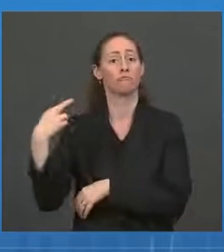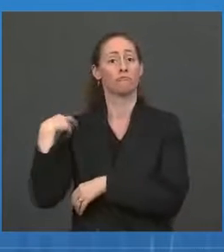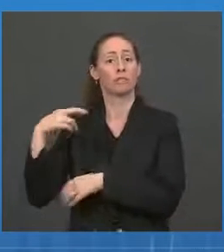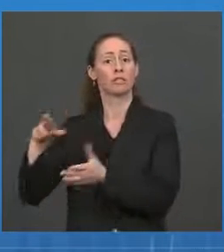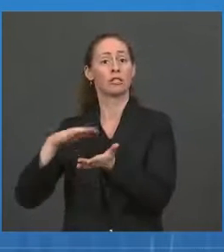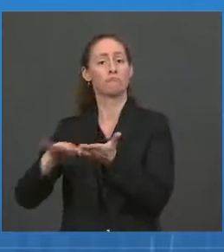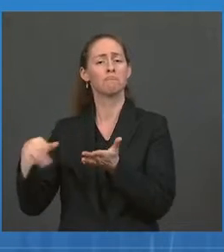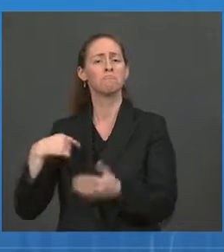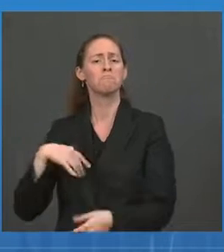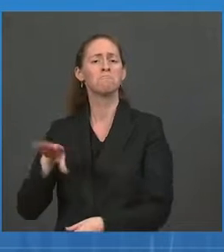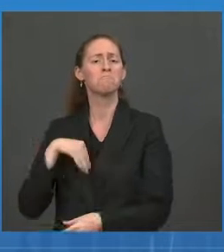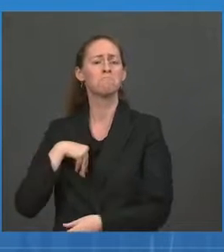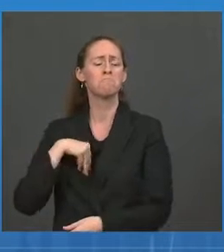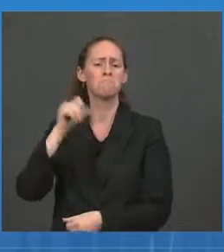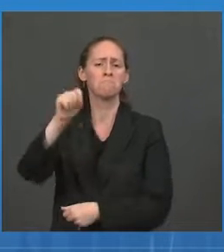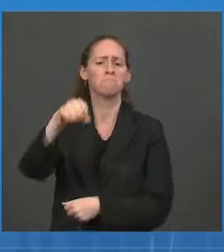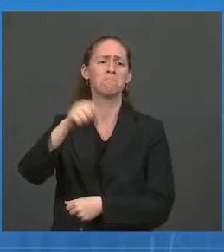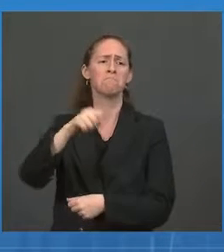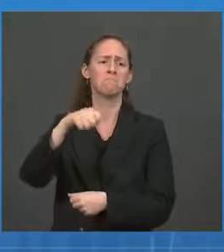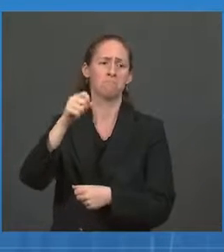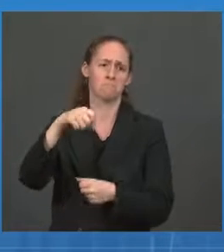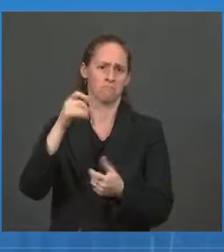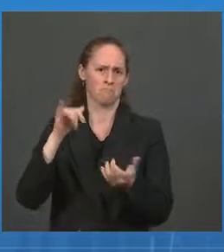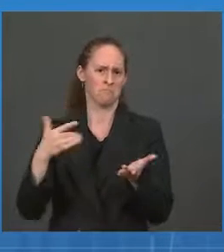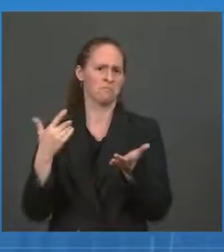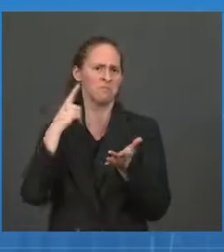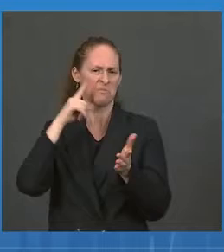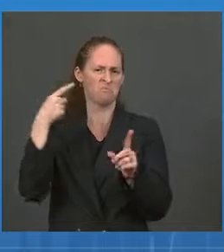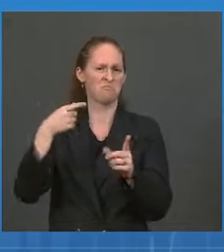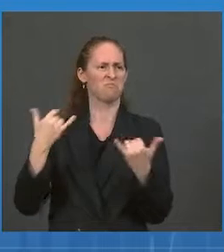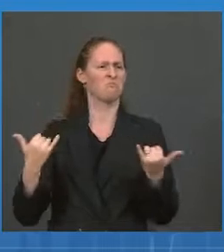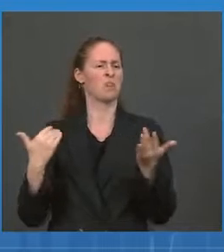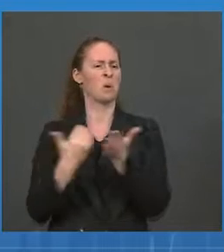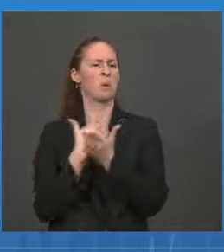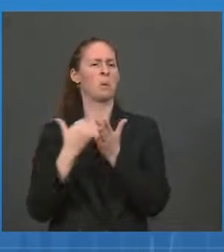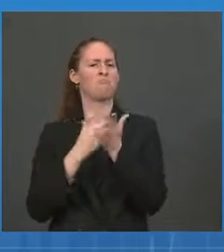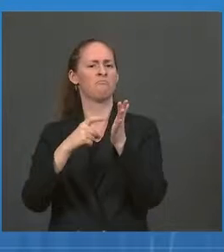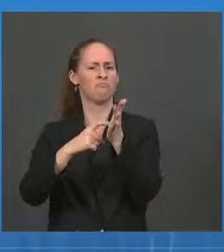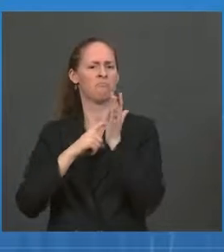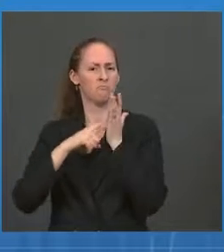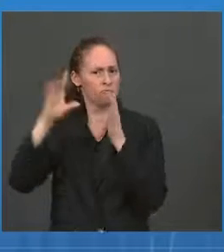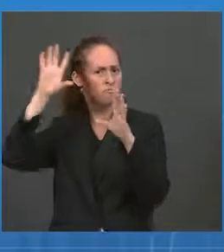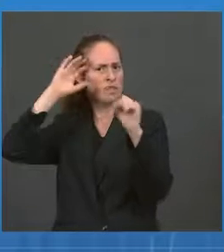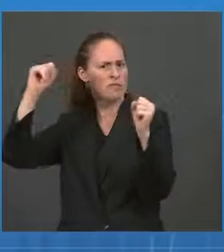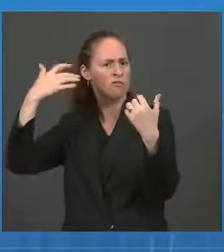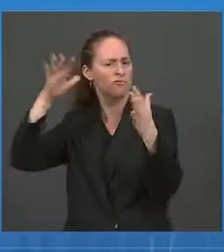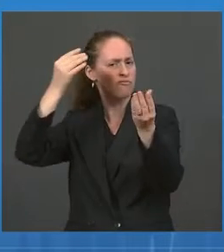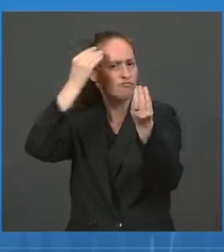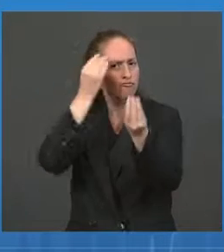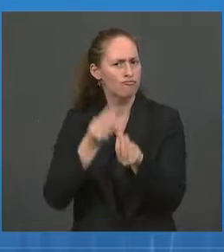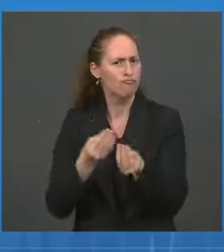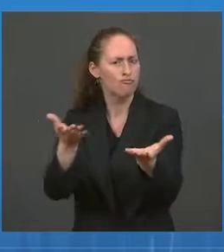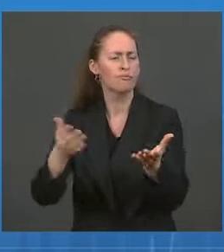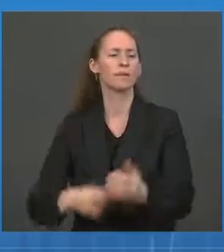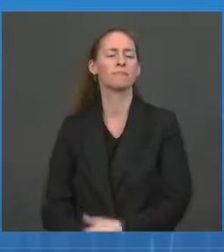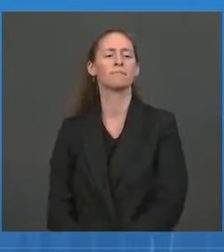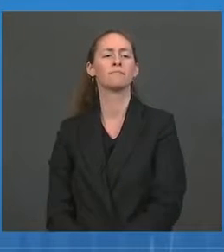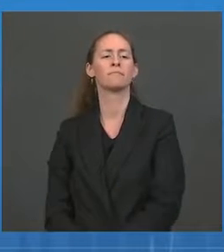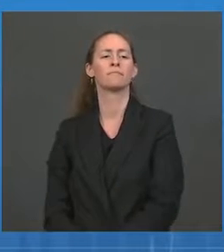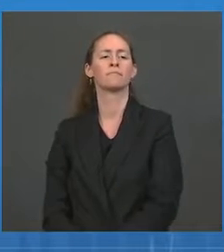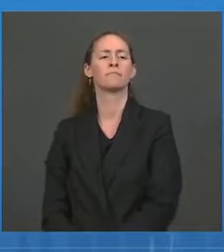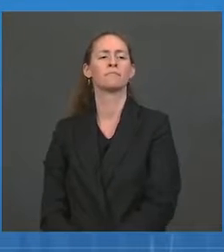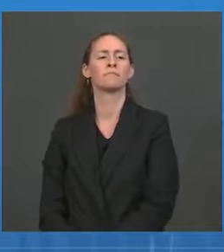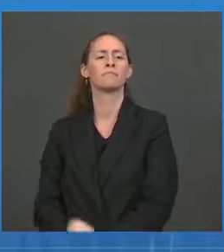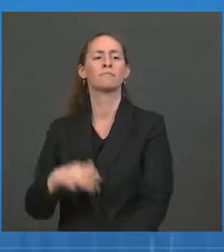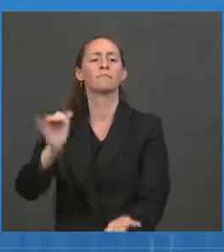requirements that we spoke about in the president's announcement. But like any other program that we roll out, we'll see how those